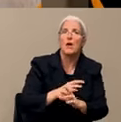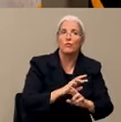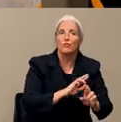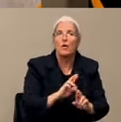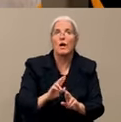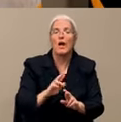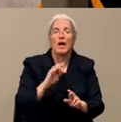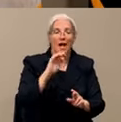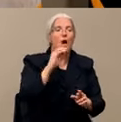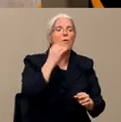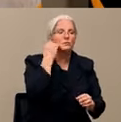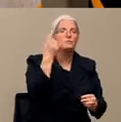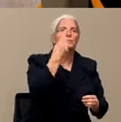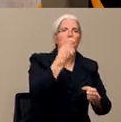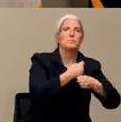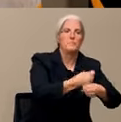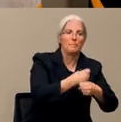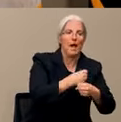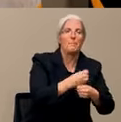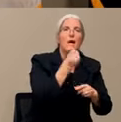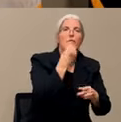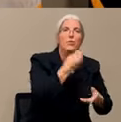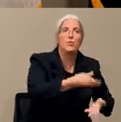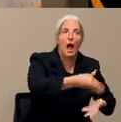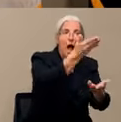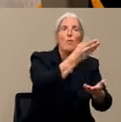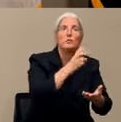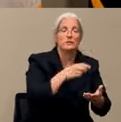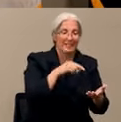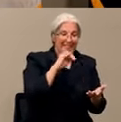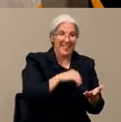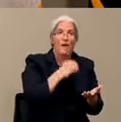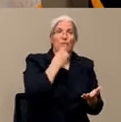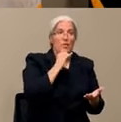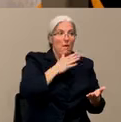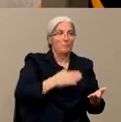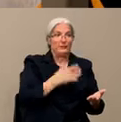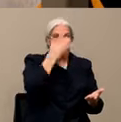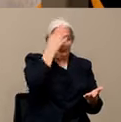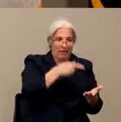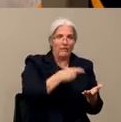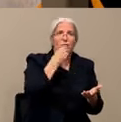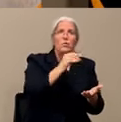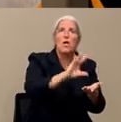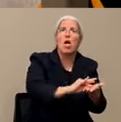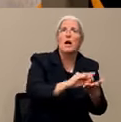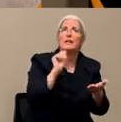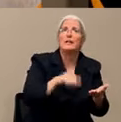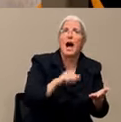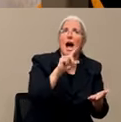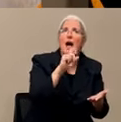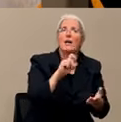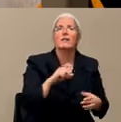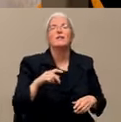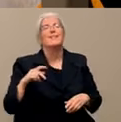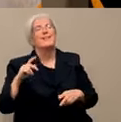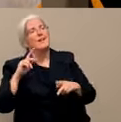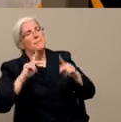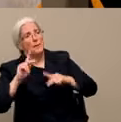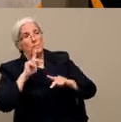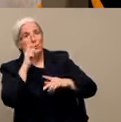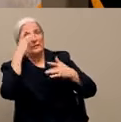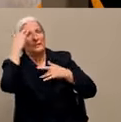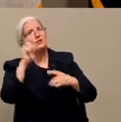-19? So, first of all, people who are sick should stay home and not be at work. But